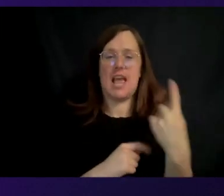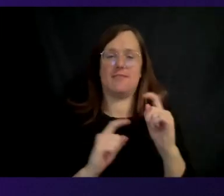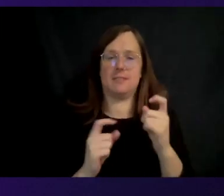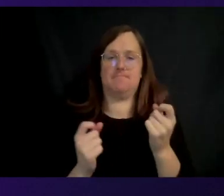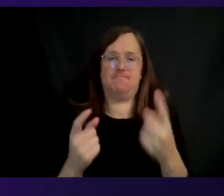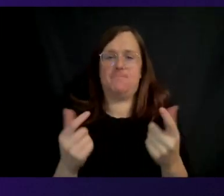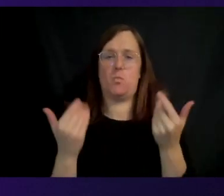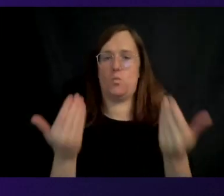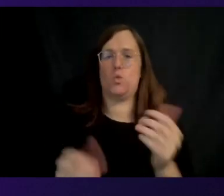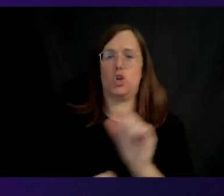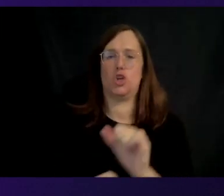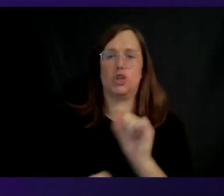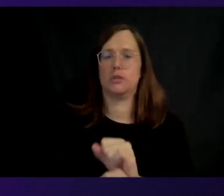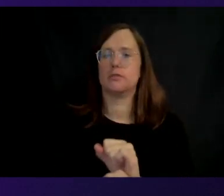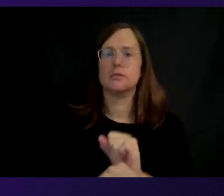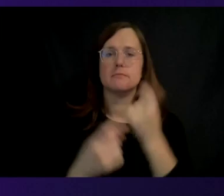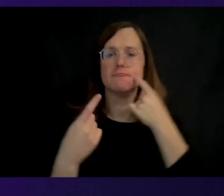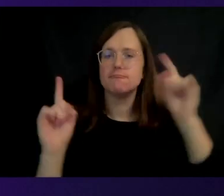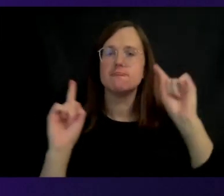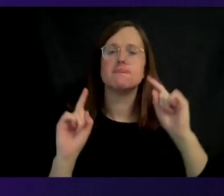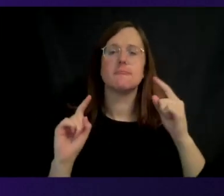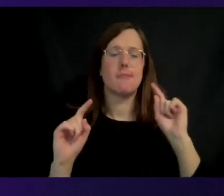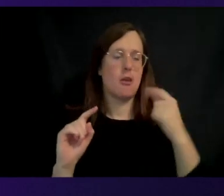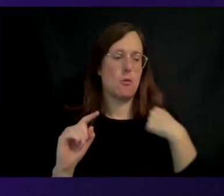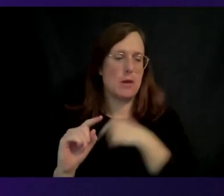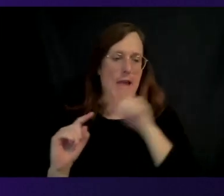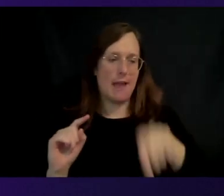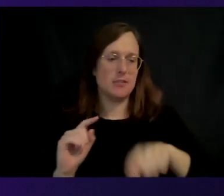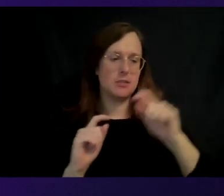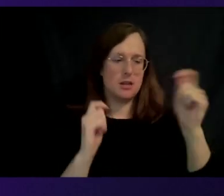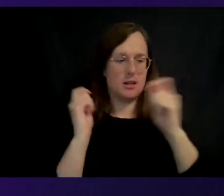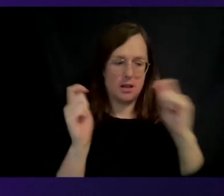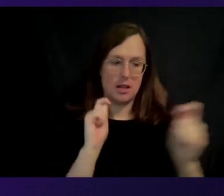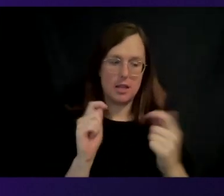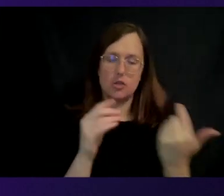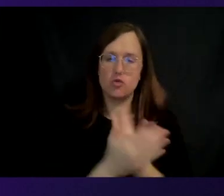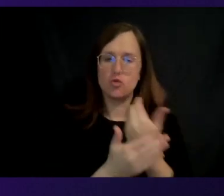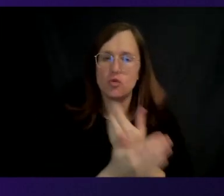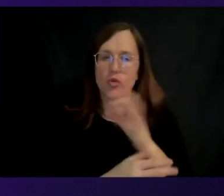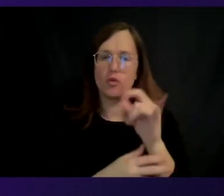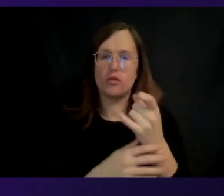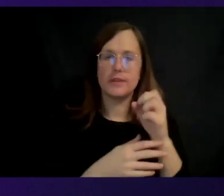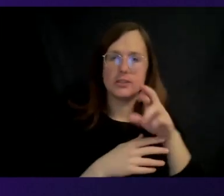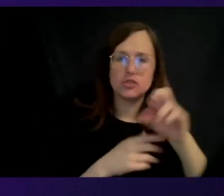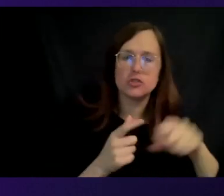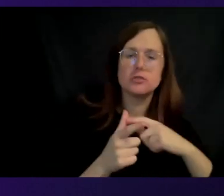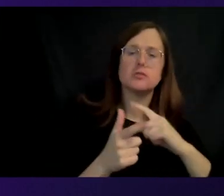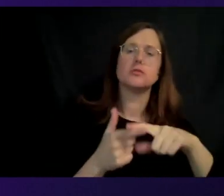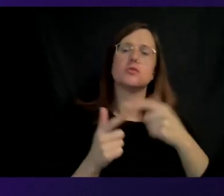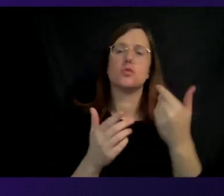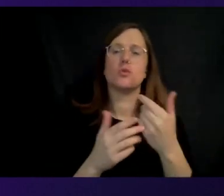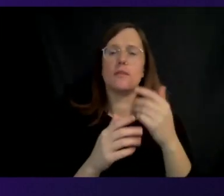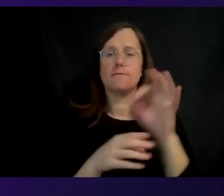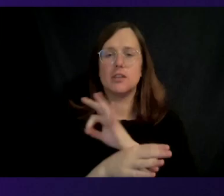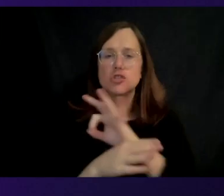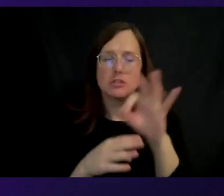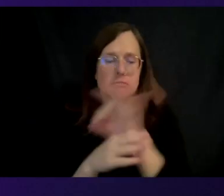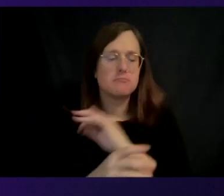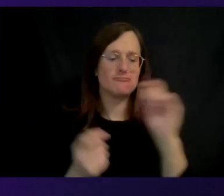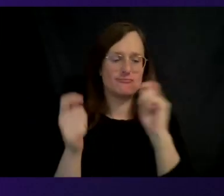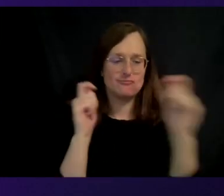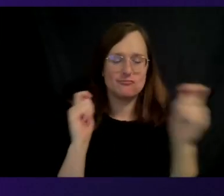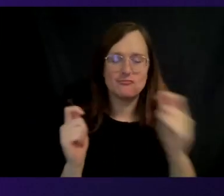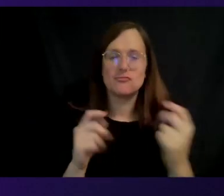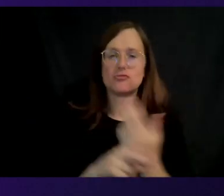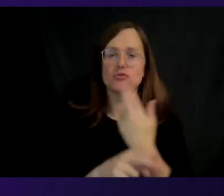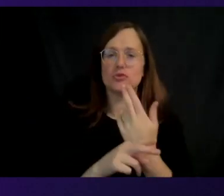gives us the ability to constantly iterate, to deliver new features and functionality. We're constantly working on ease of use